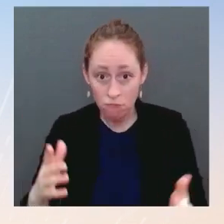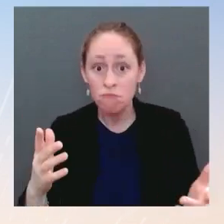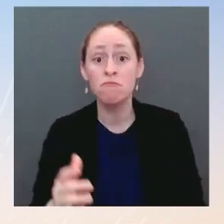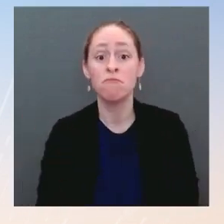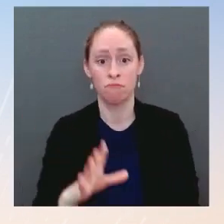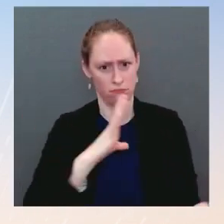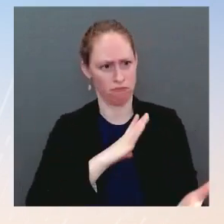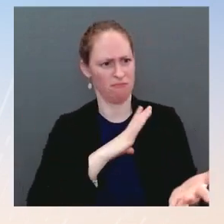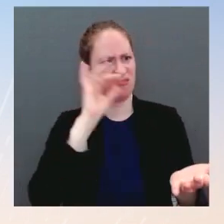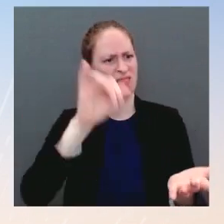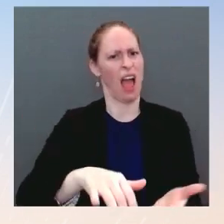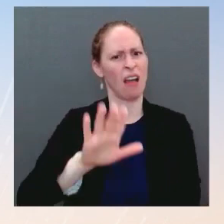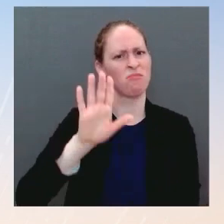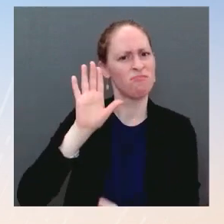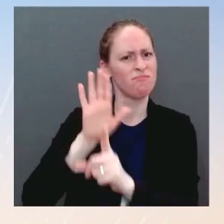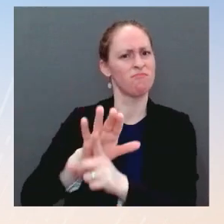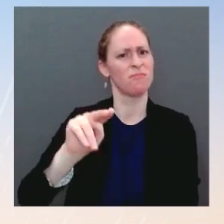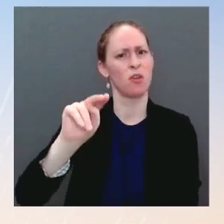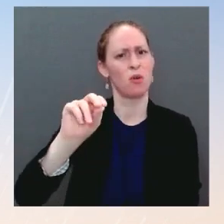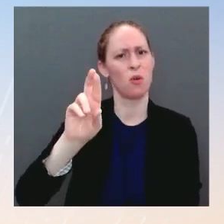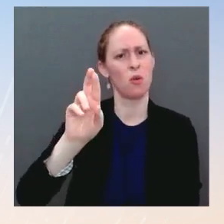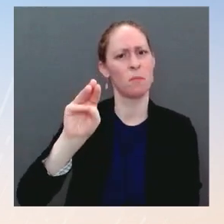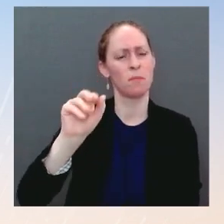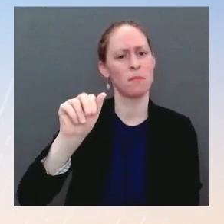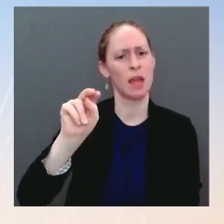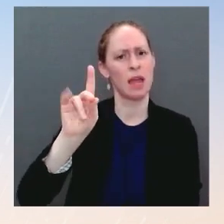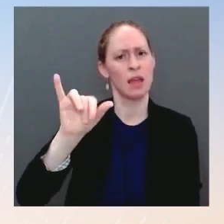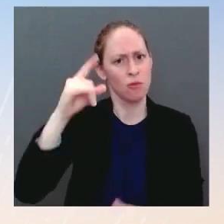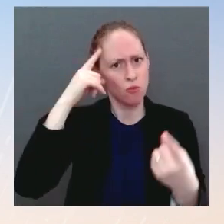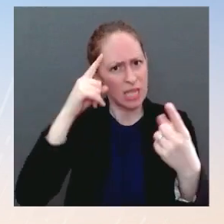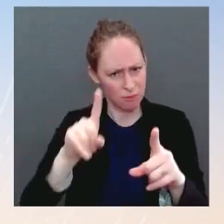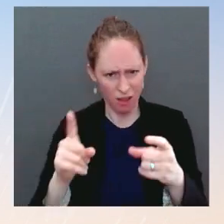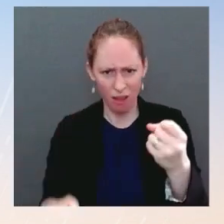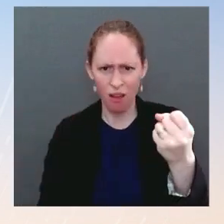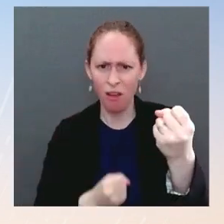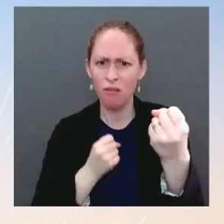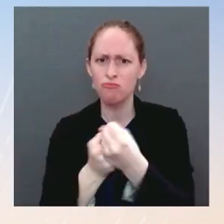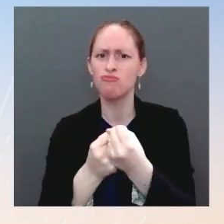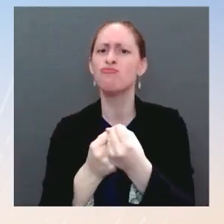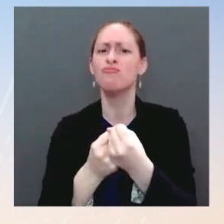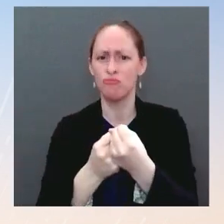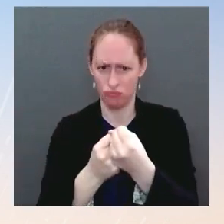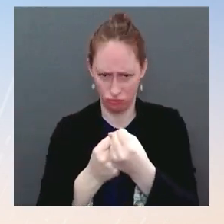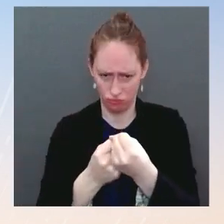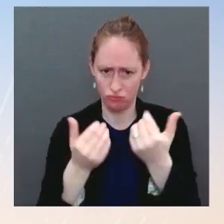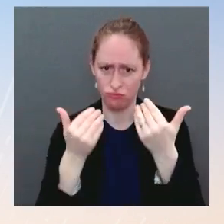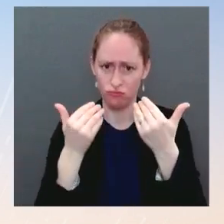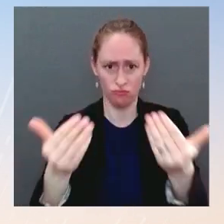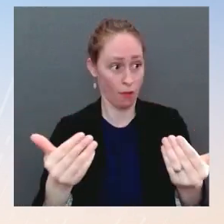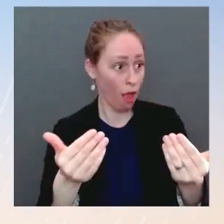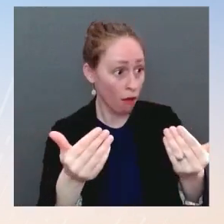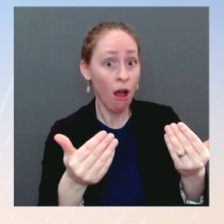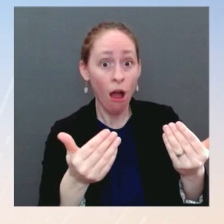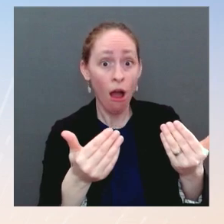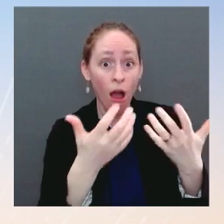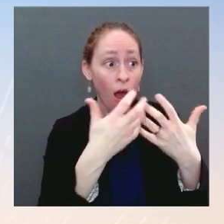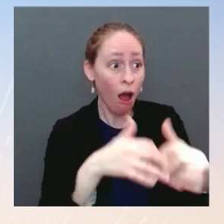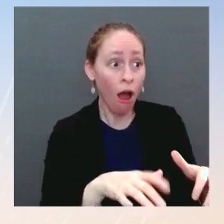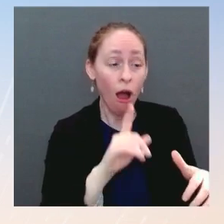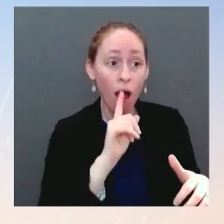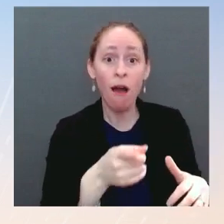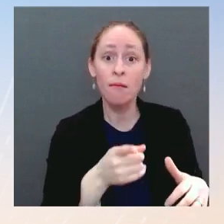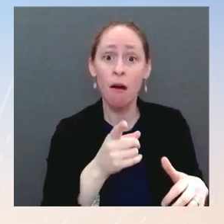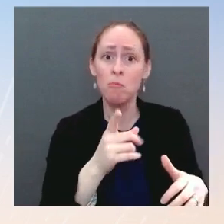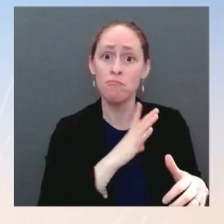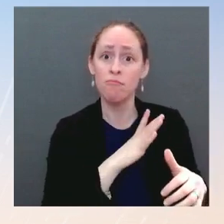in eastern Ukraine. We stand ready to support any sincere efforts at progress from all sides. And, of course, this is a positive step.